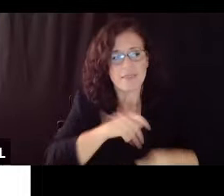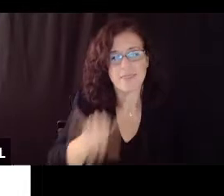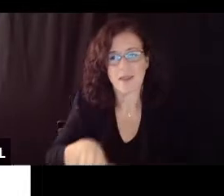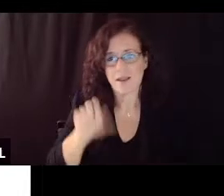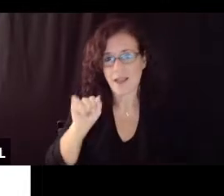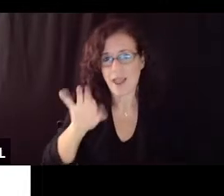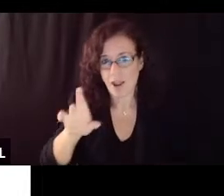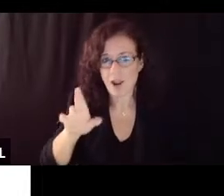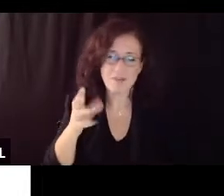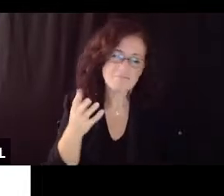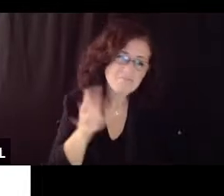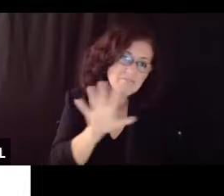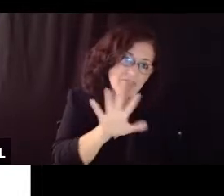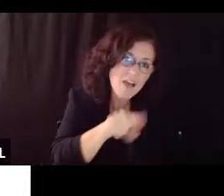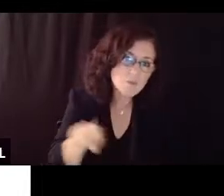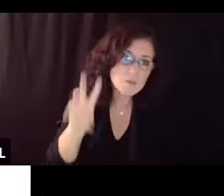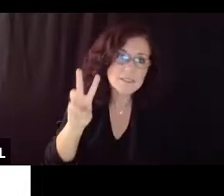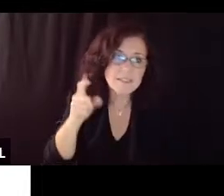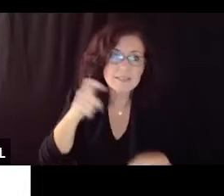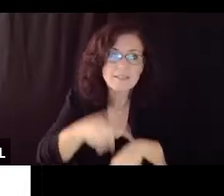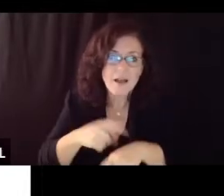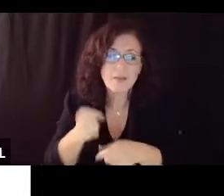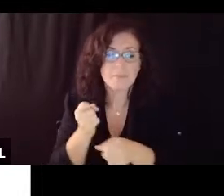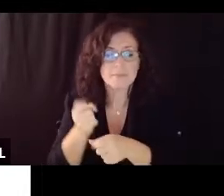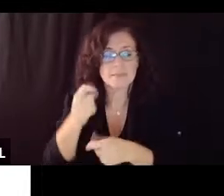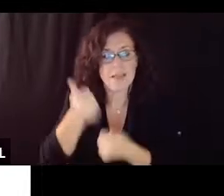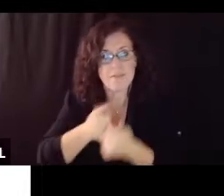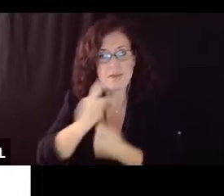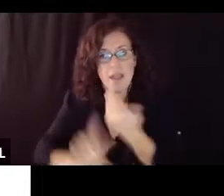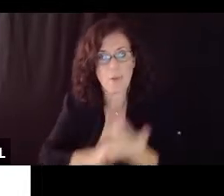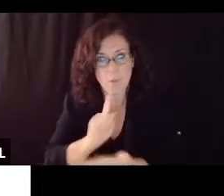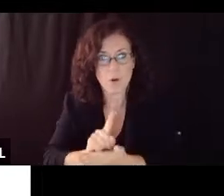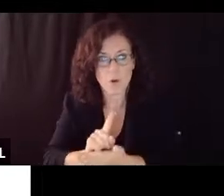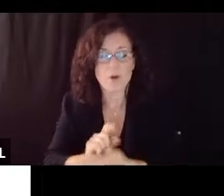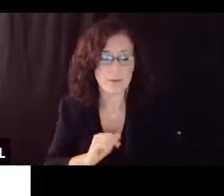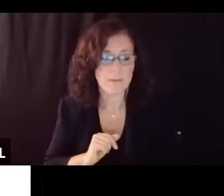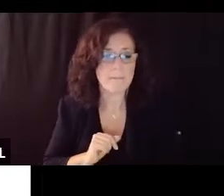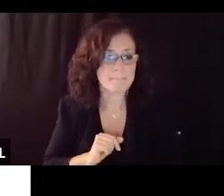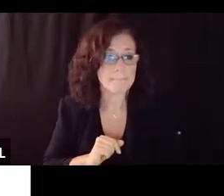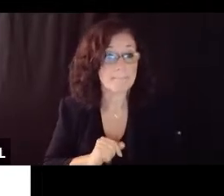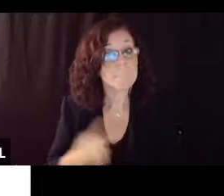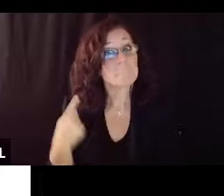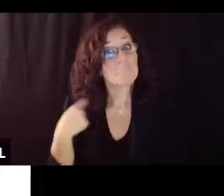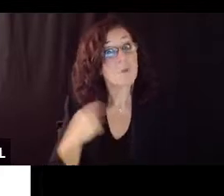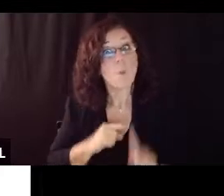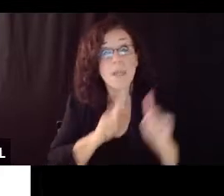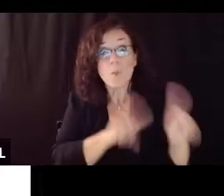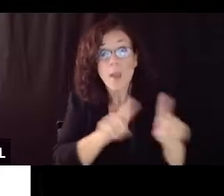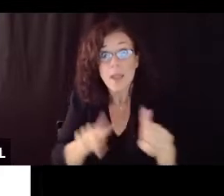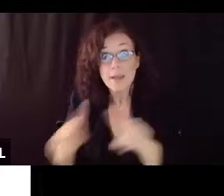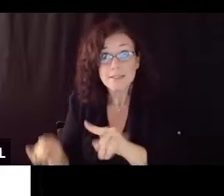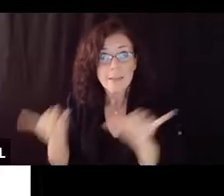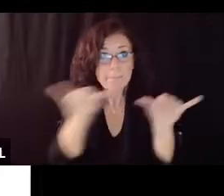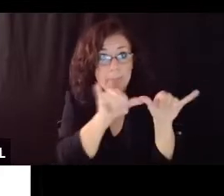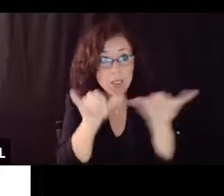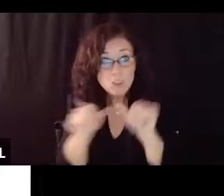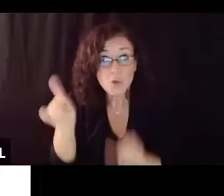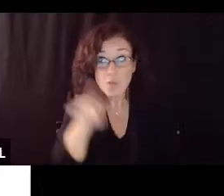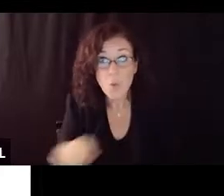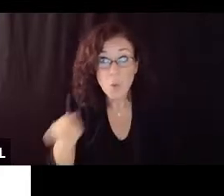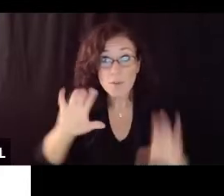hour um and the classrooms we've measured were pretty easily modified um so far